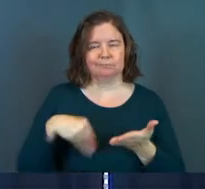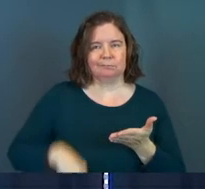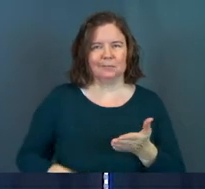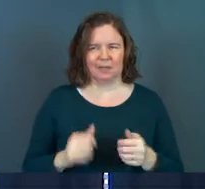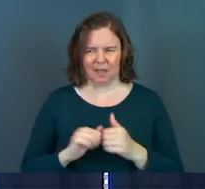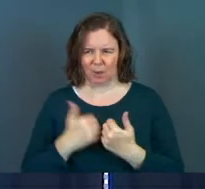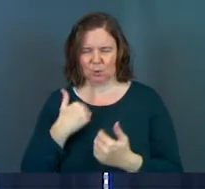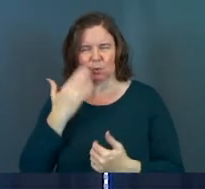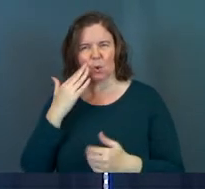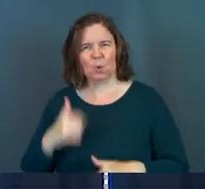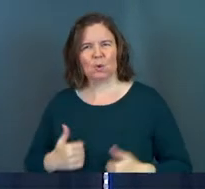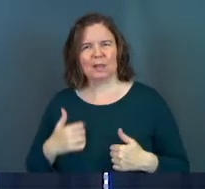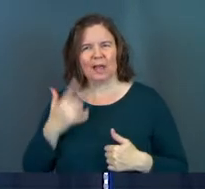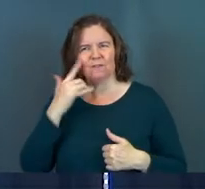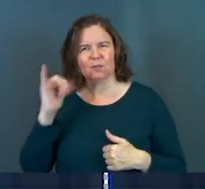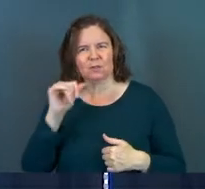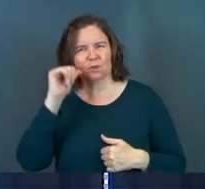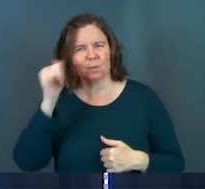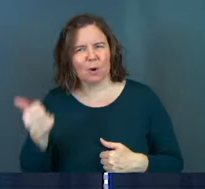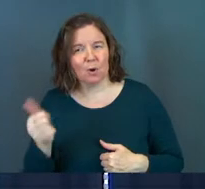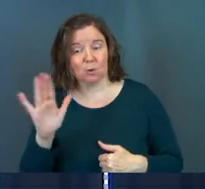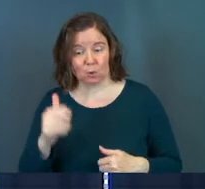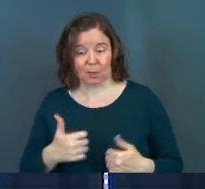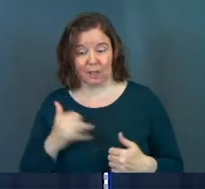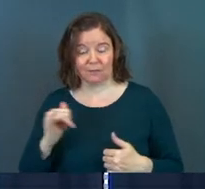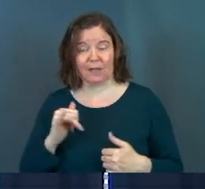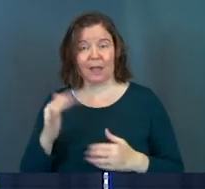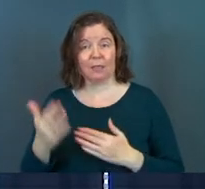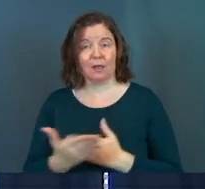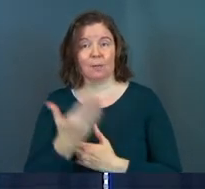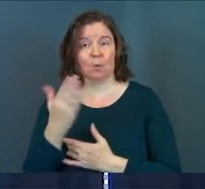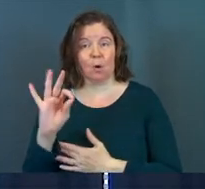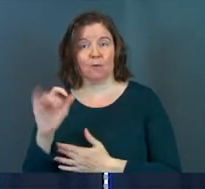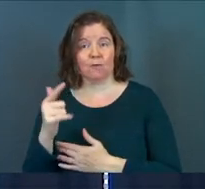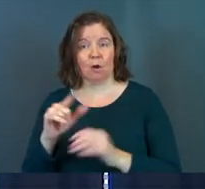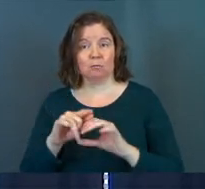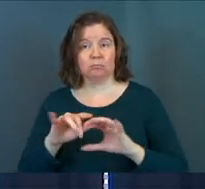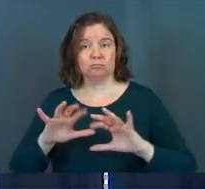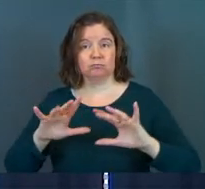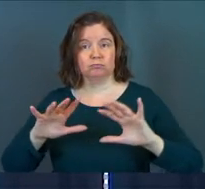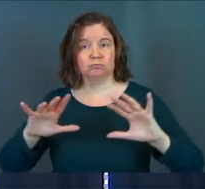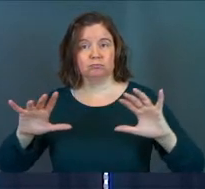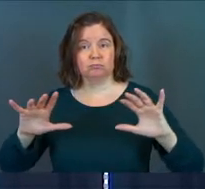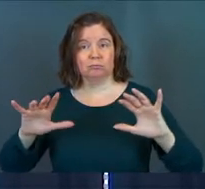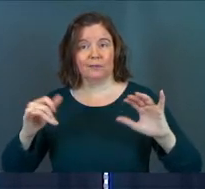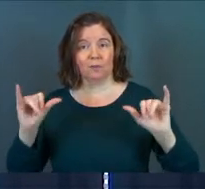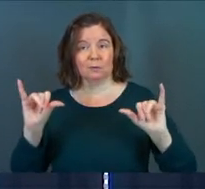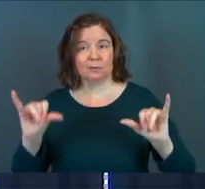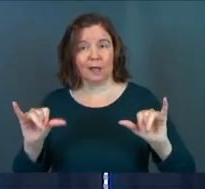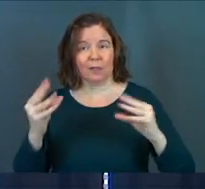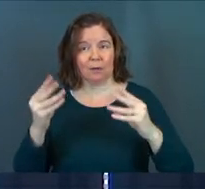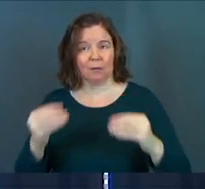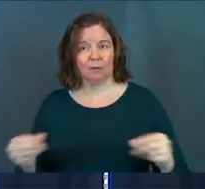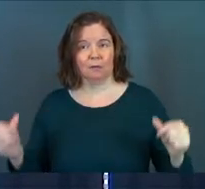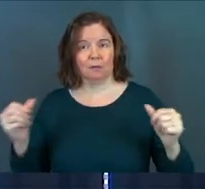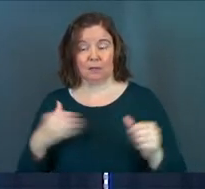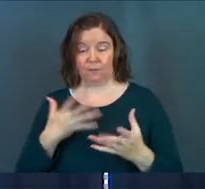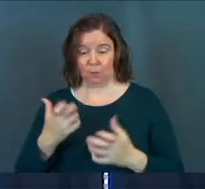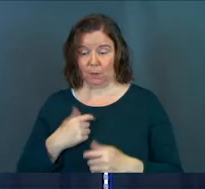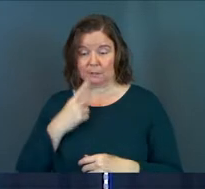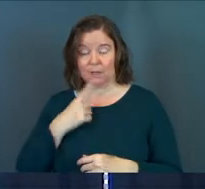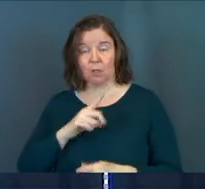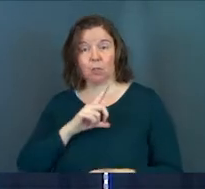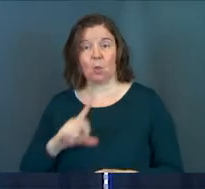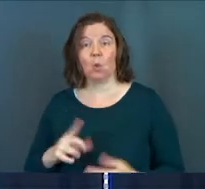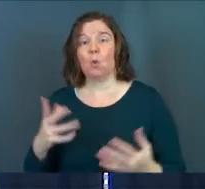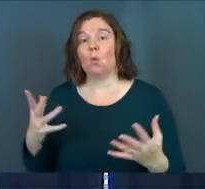do you know what your life will be like tomorrow? Your life is like the morning fog. It's here a little while, then it's gone. When you ought to say, if the Lord